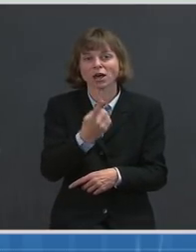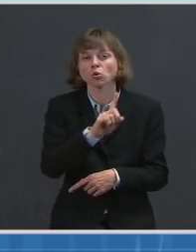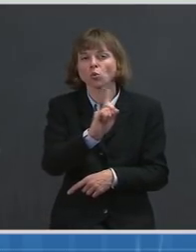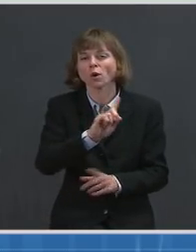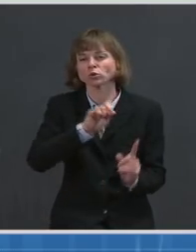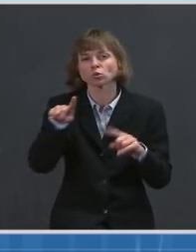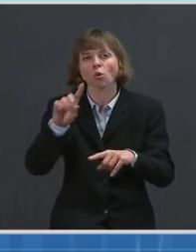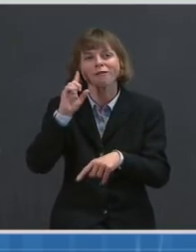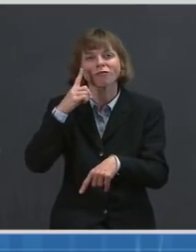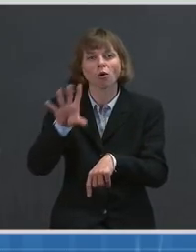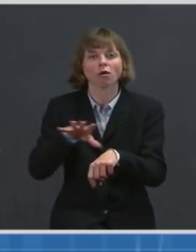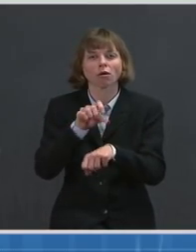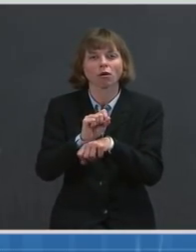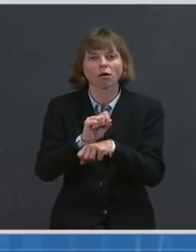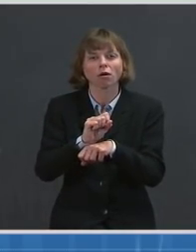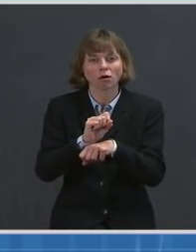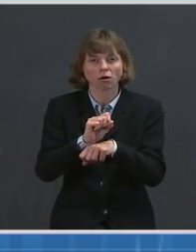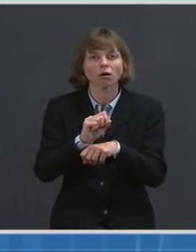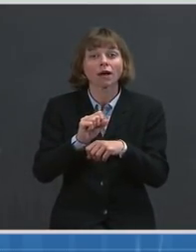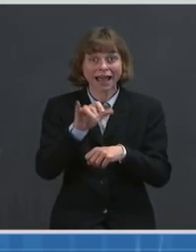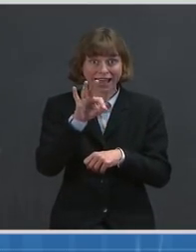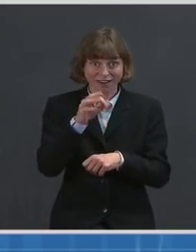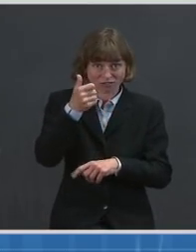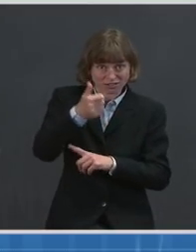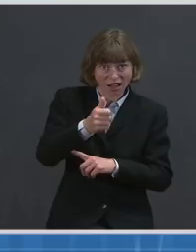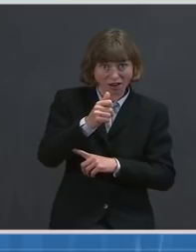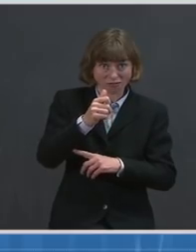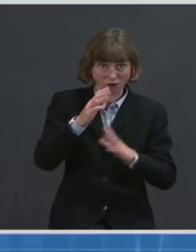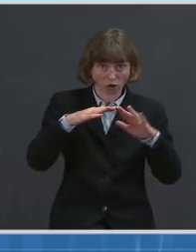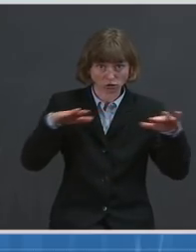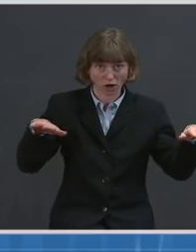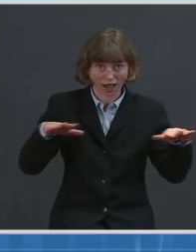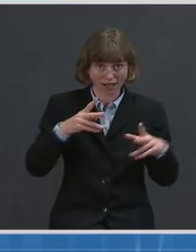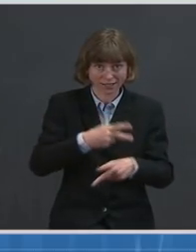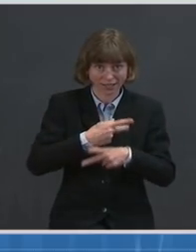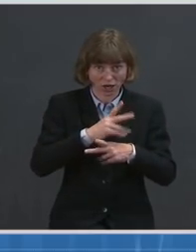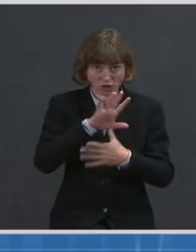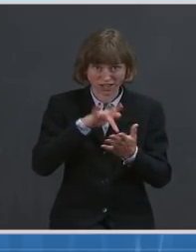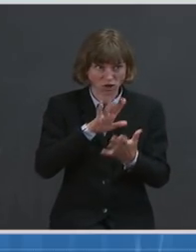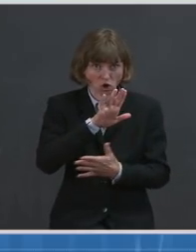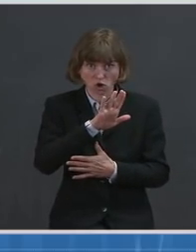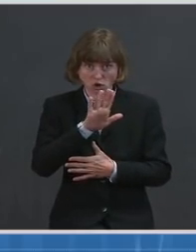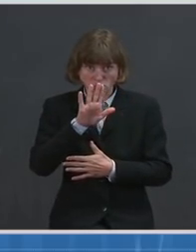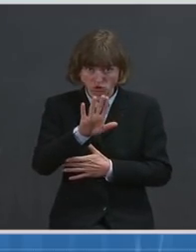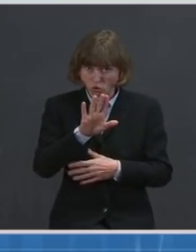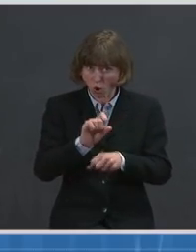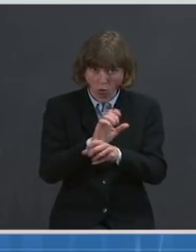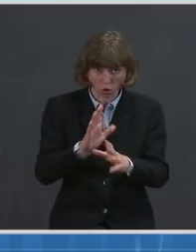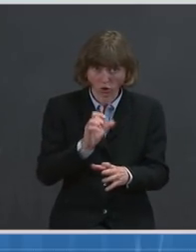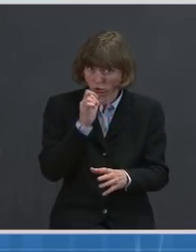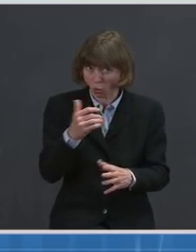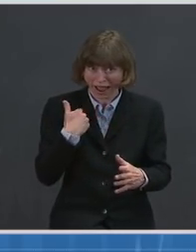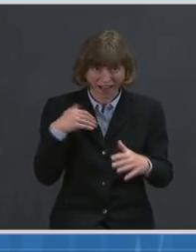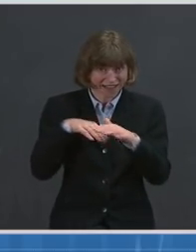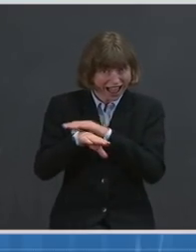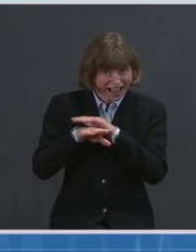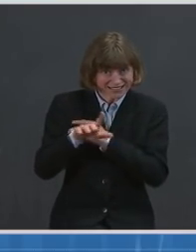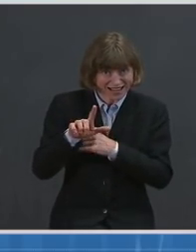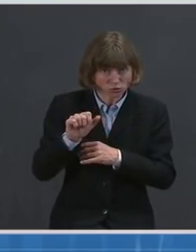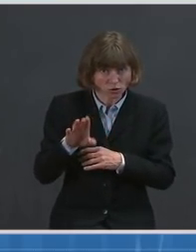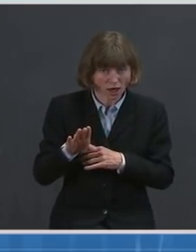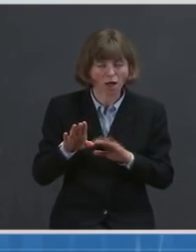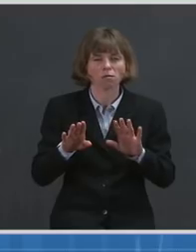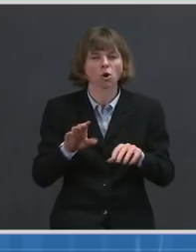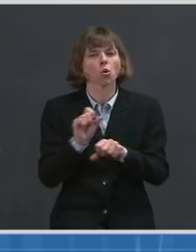if you are a child care center whose workers don't uniformly have access to the web, please work with your center and your